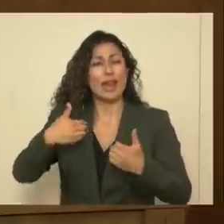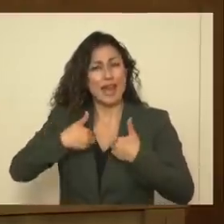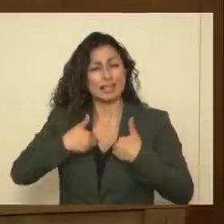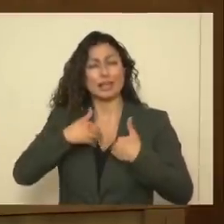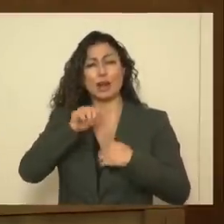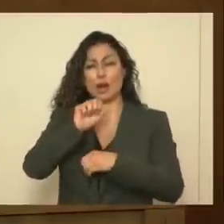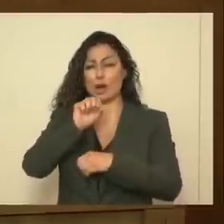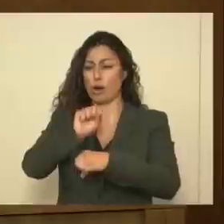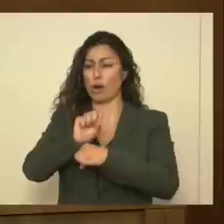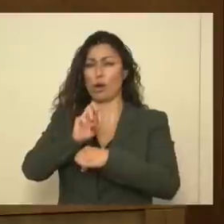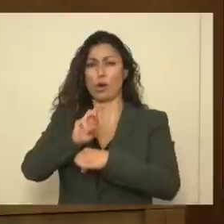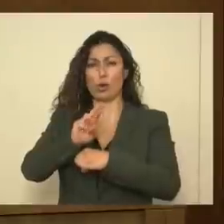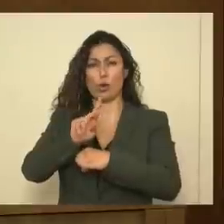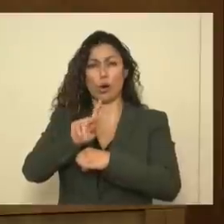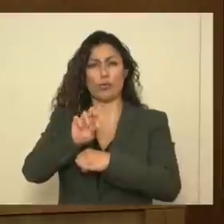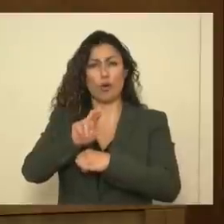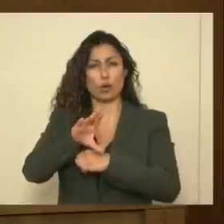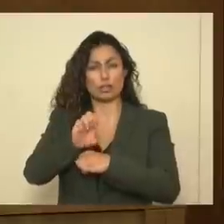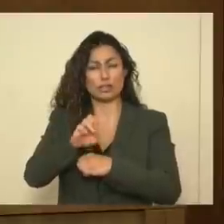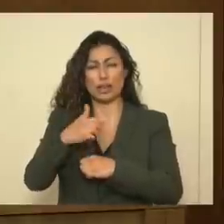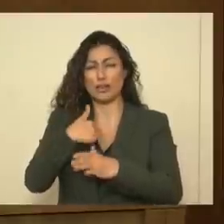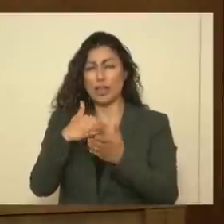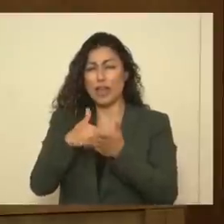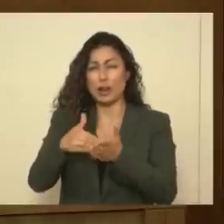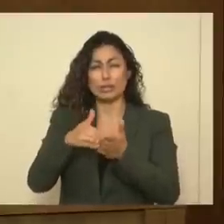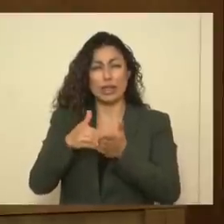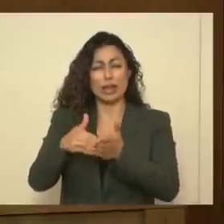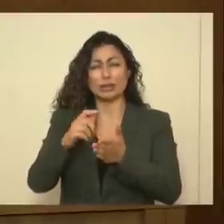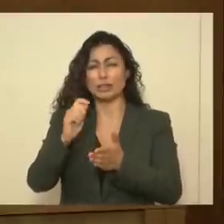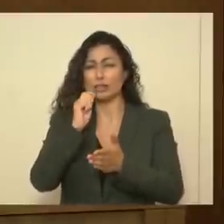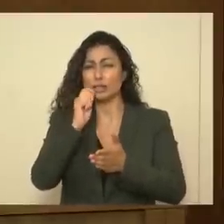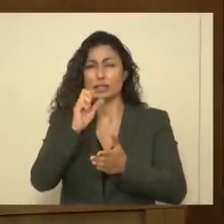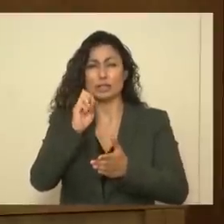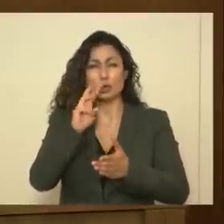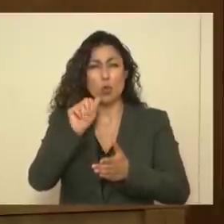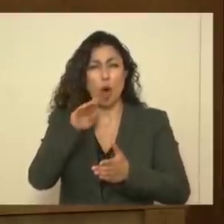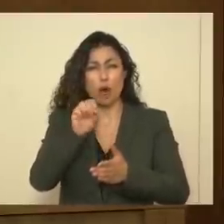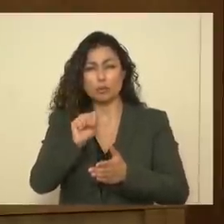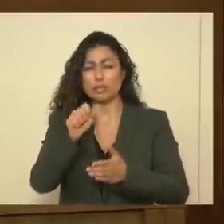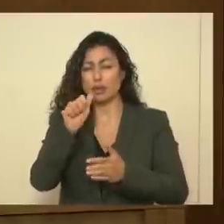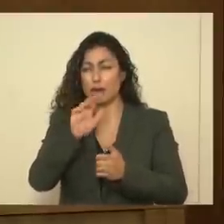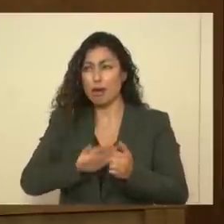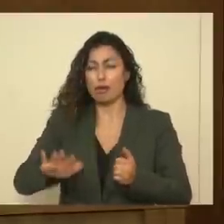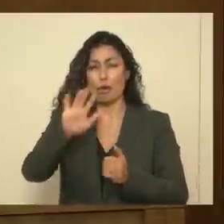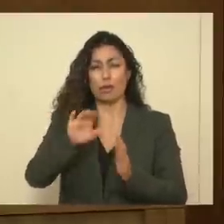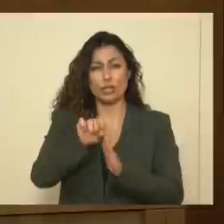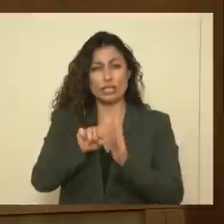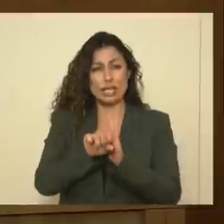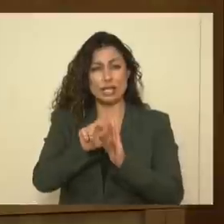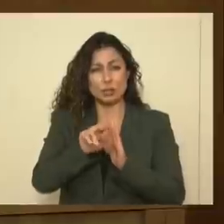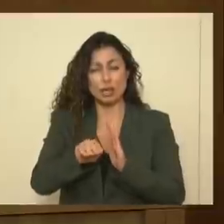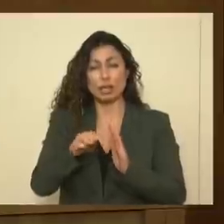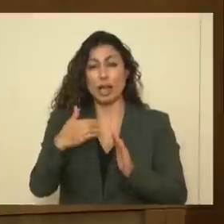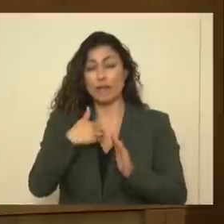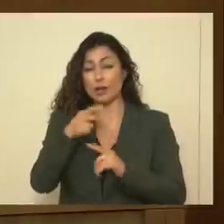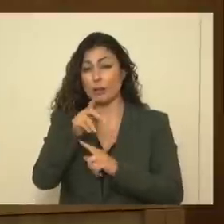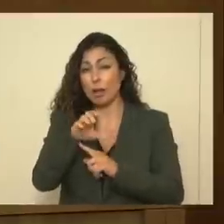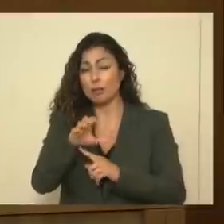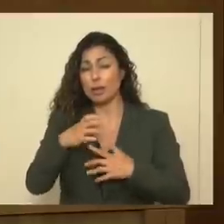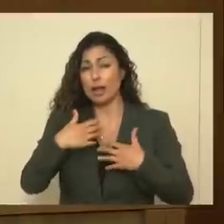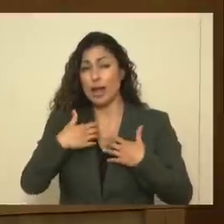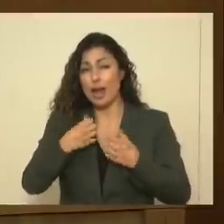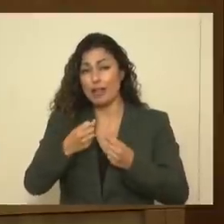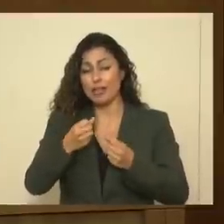you know, these thousands and thousands of nasopharyngeal swabs every day across the state. They have a public health office in every